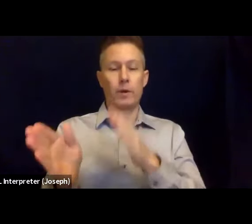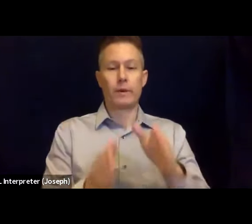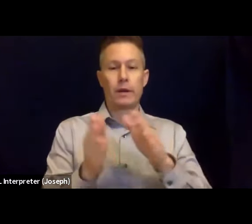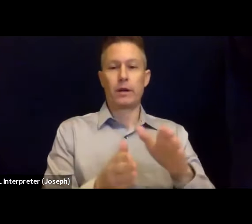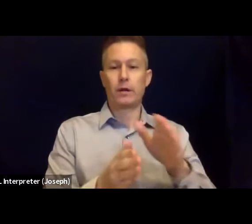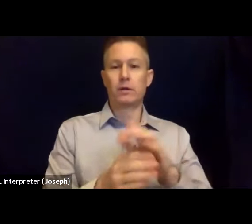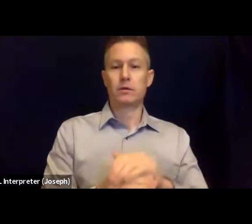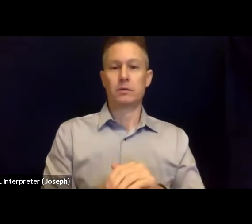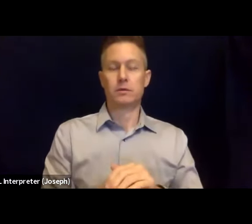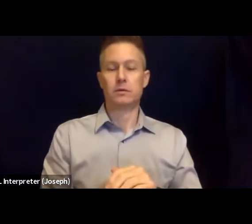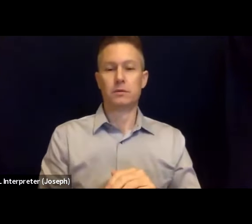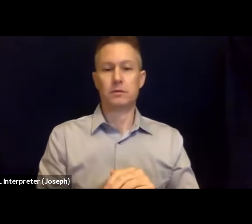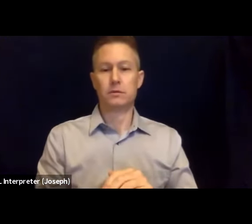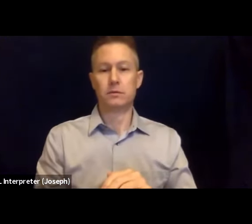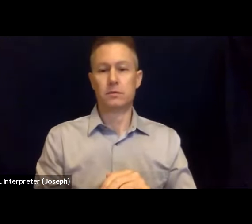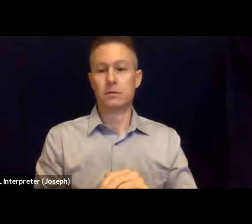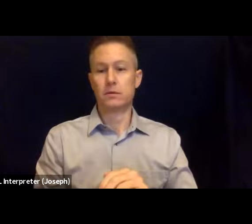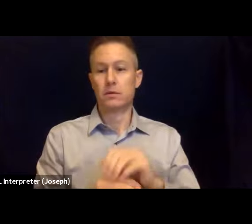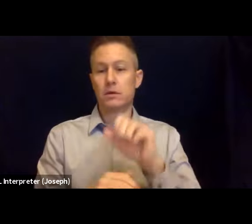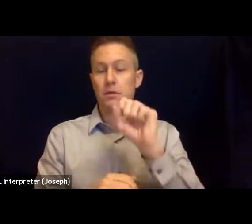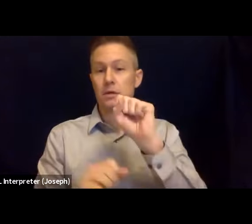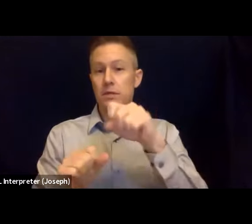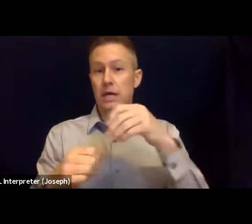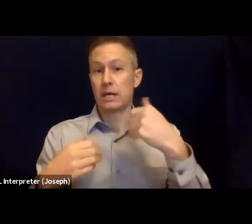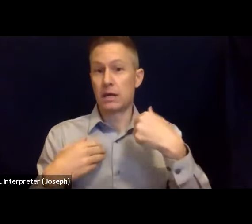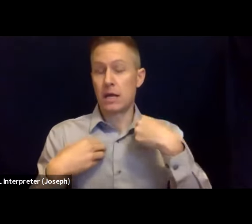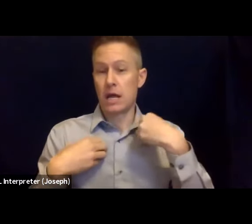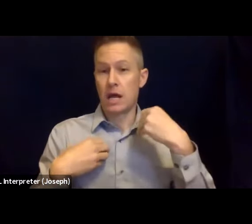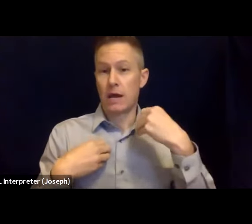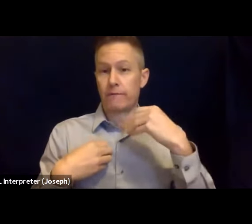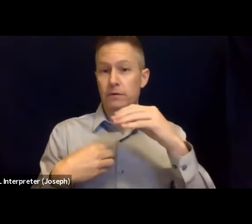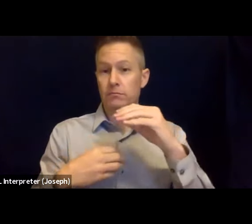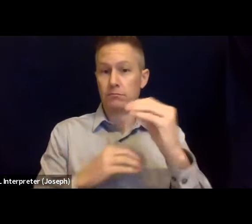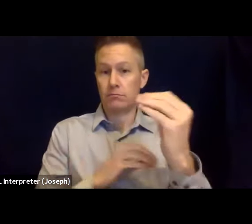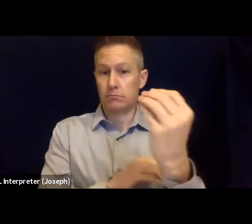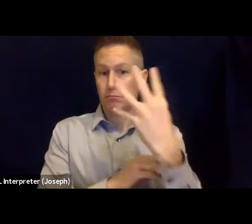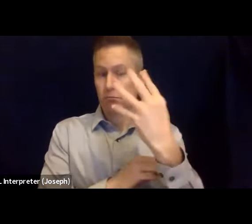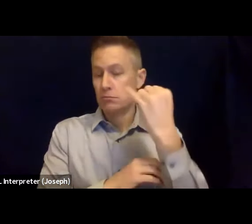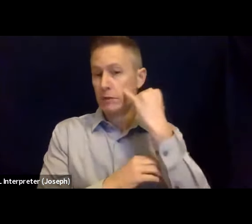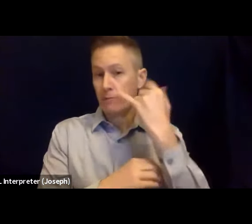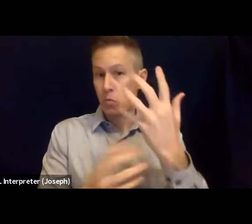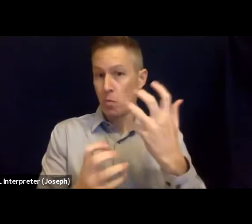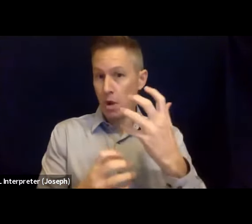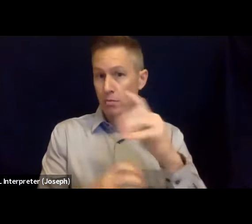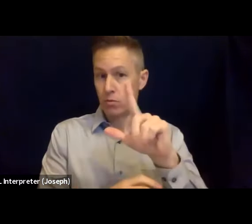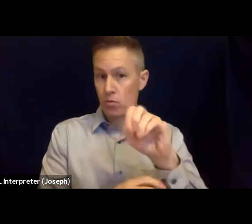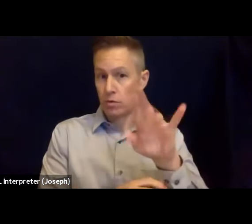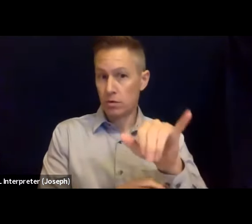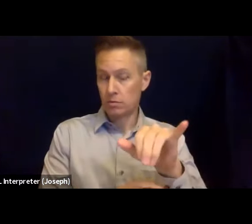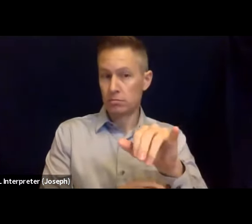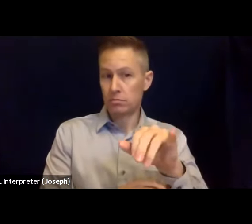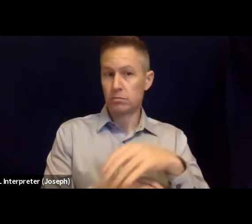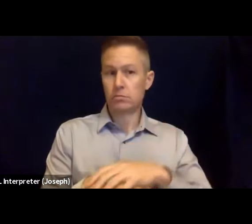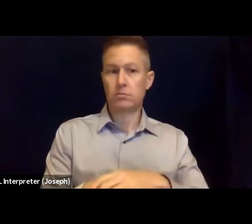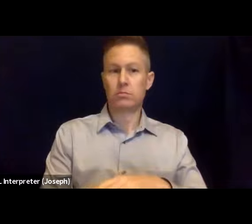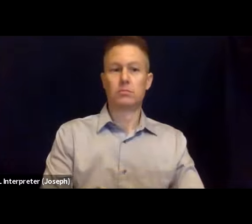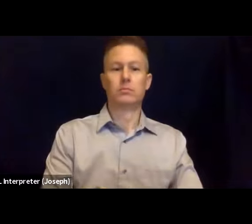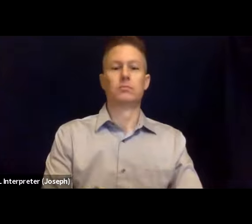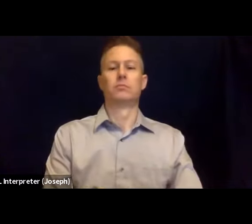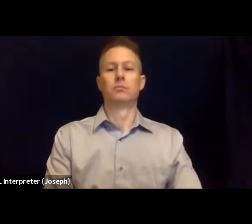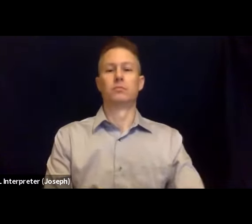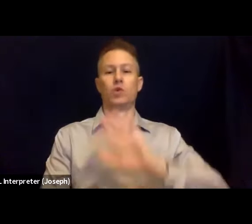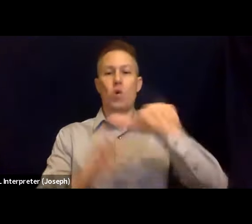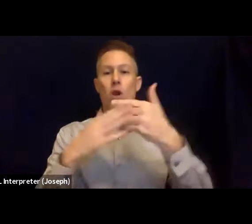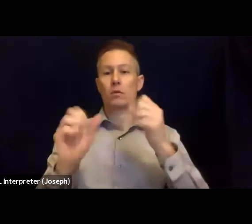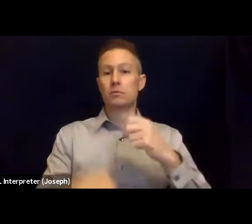you definitely can turn your camera on up to you. And we'll both will everybody will be able